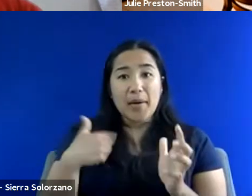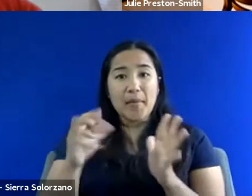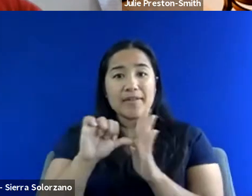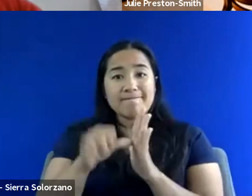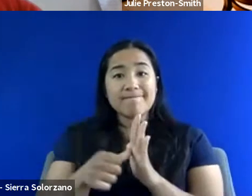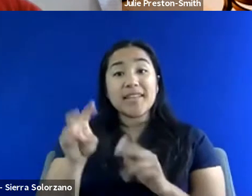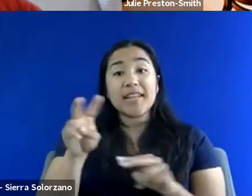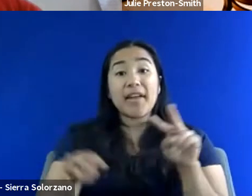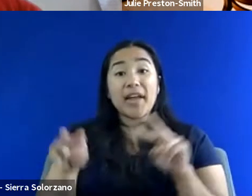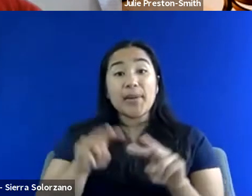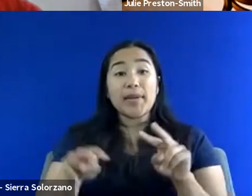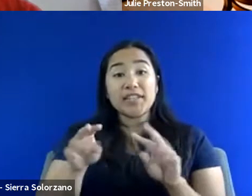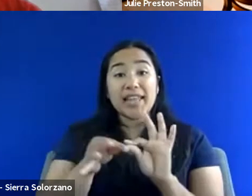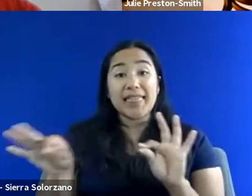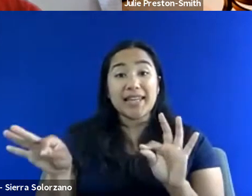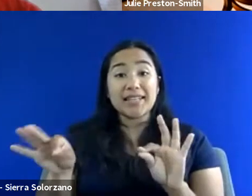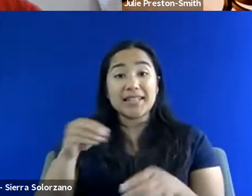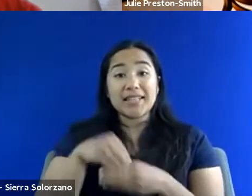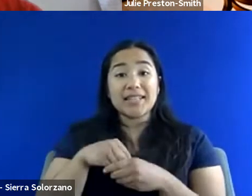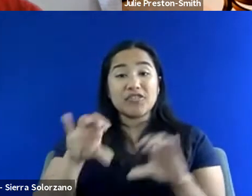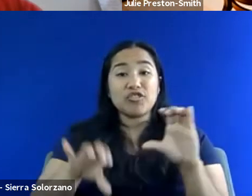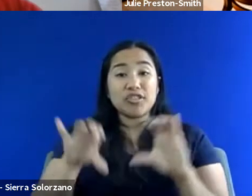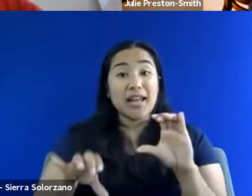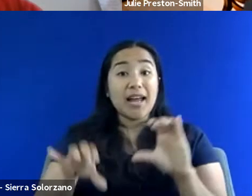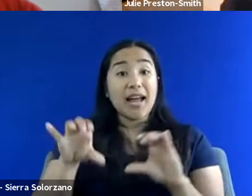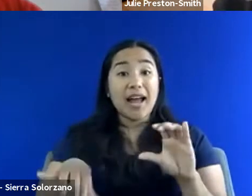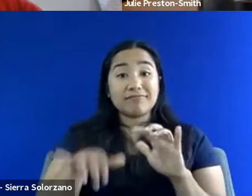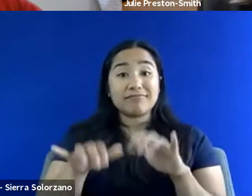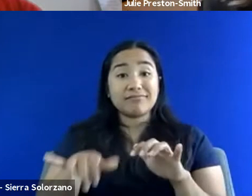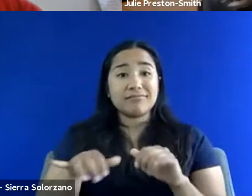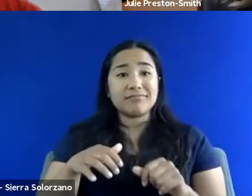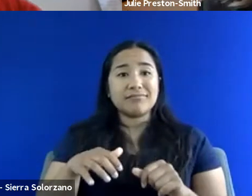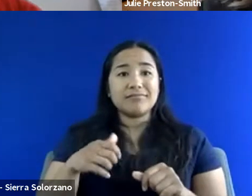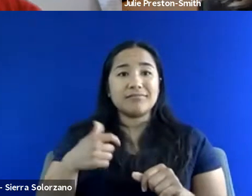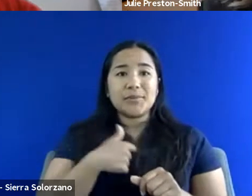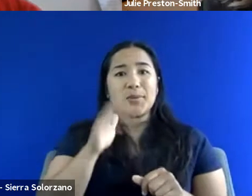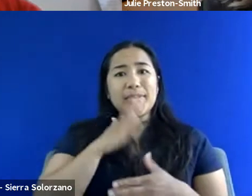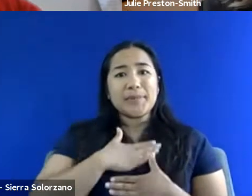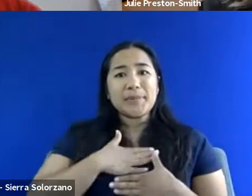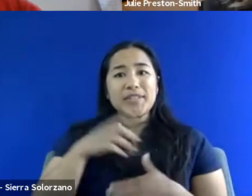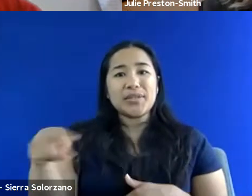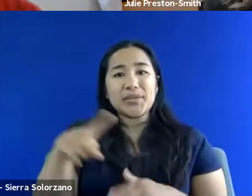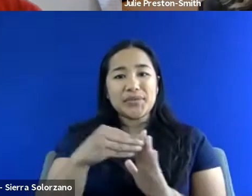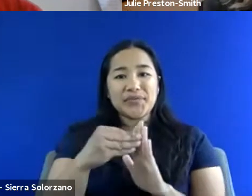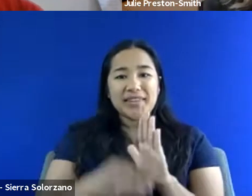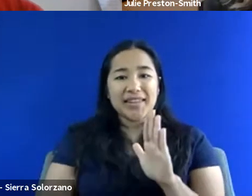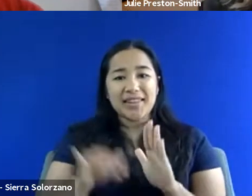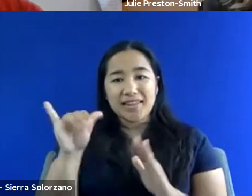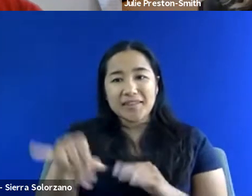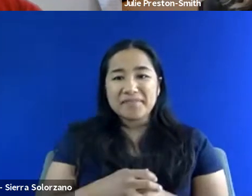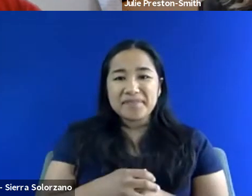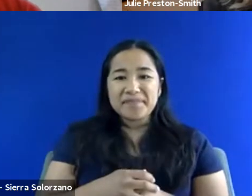link that is in your chat box, and we'd love for you to fill that out. Again, attendance is taken